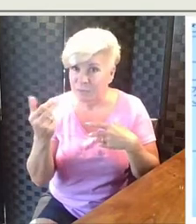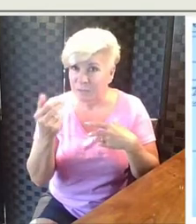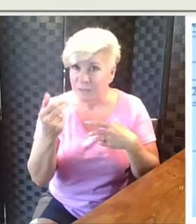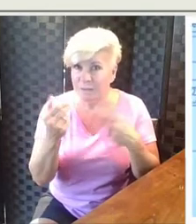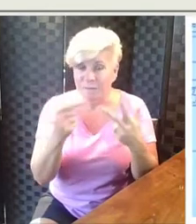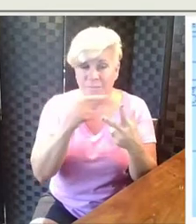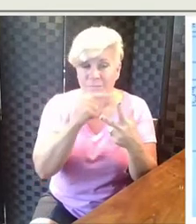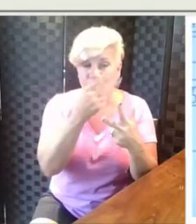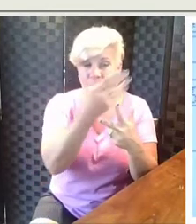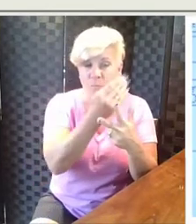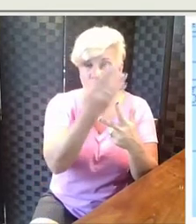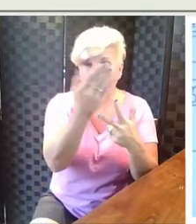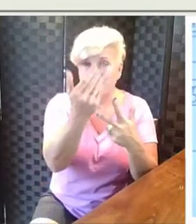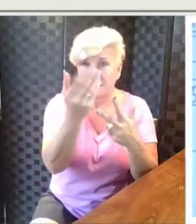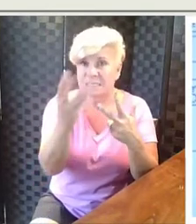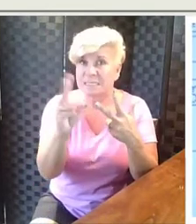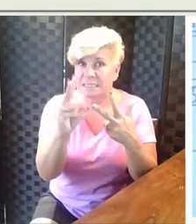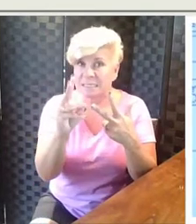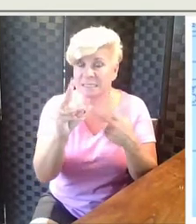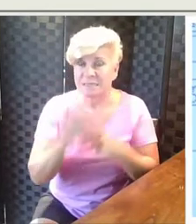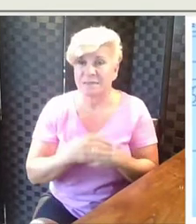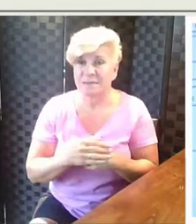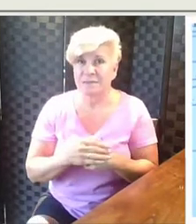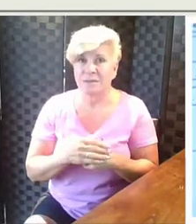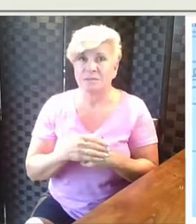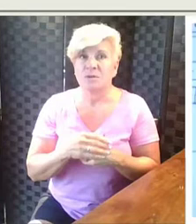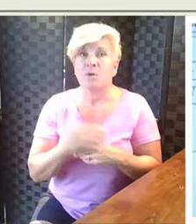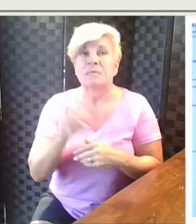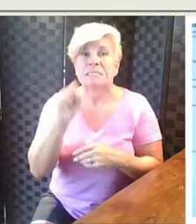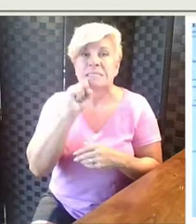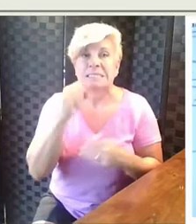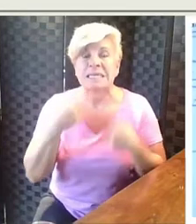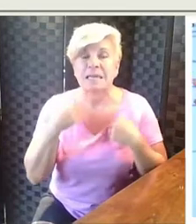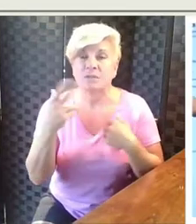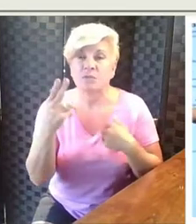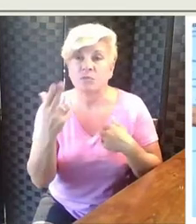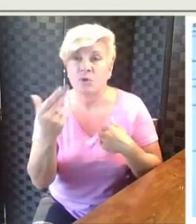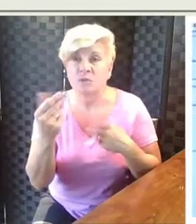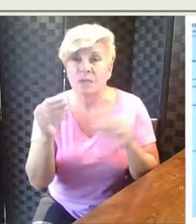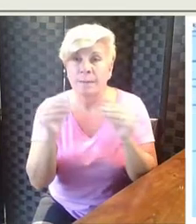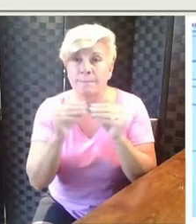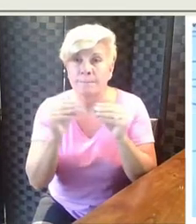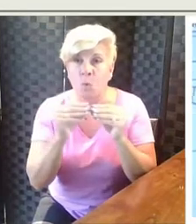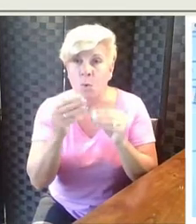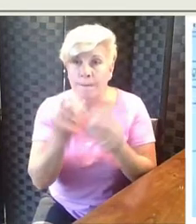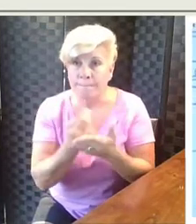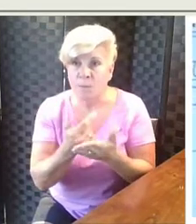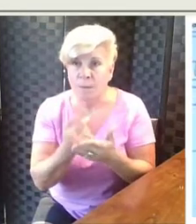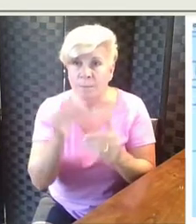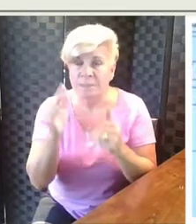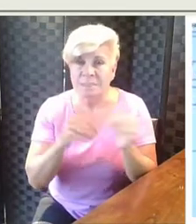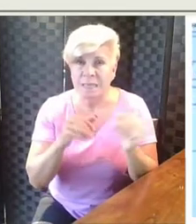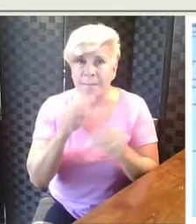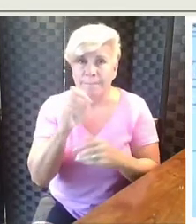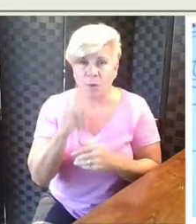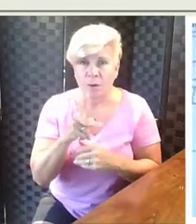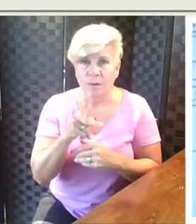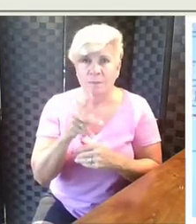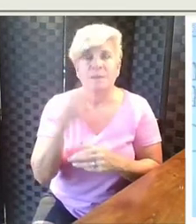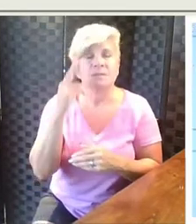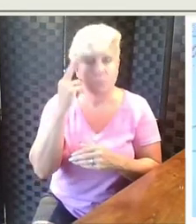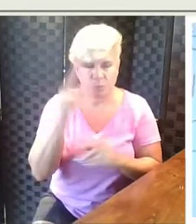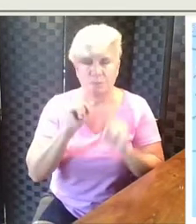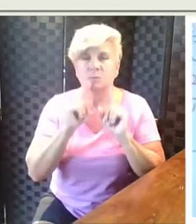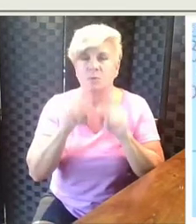Yes. So Sandy has thirteen more marbles than Mark. That makes sense. That's a